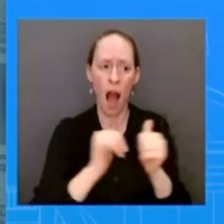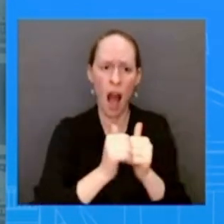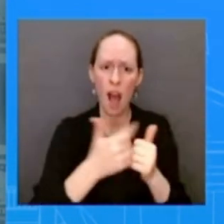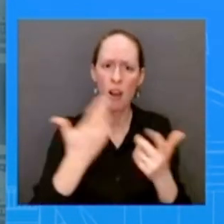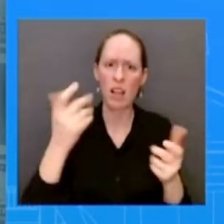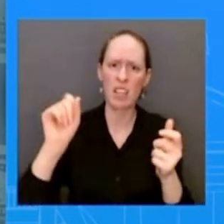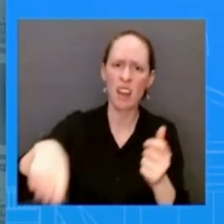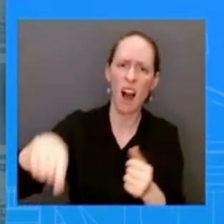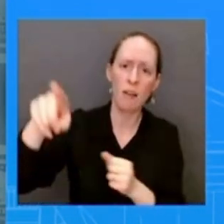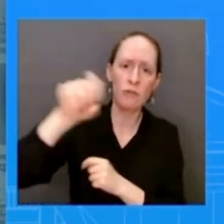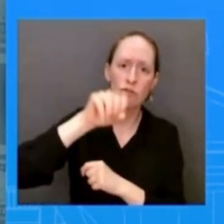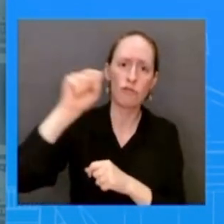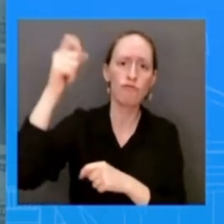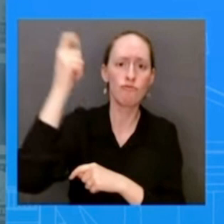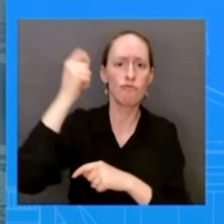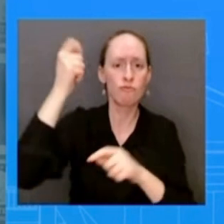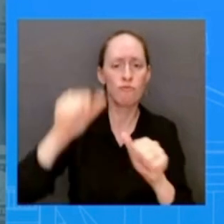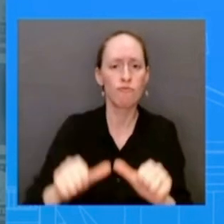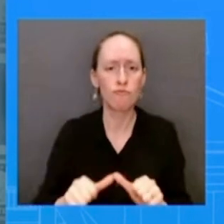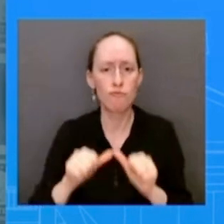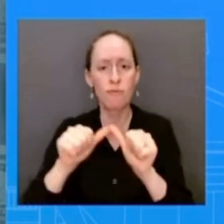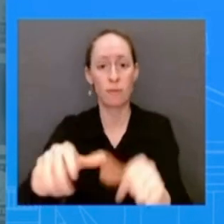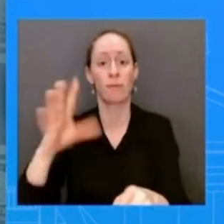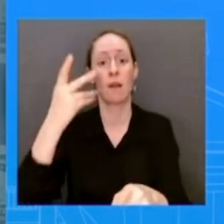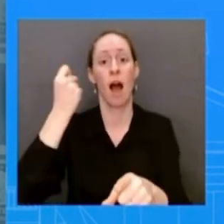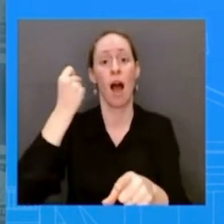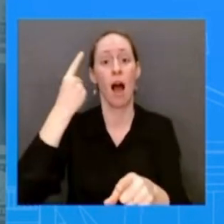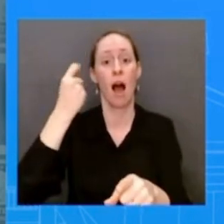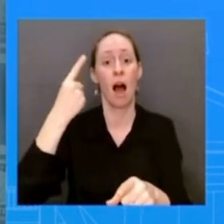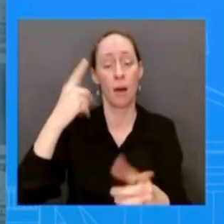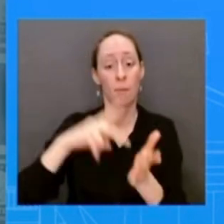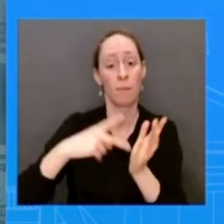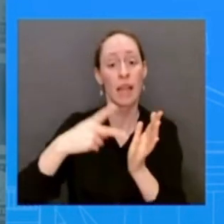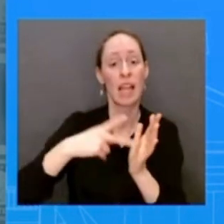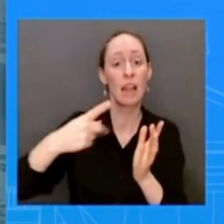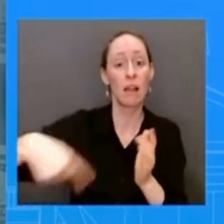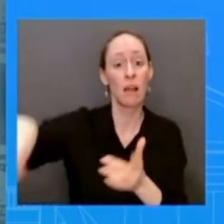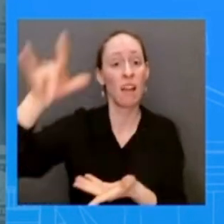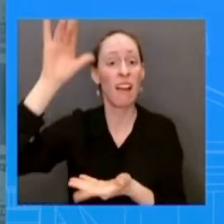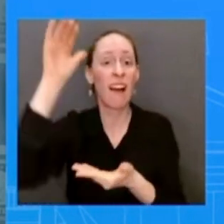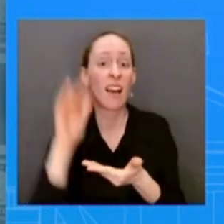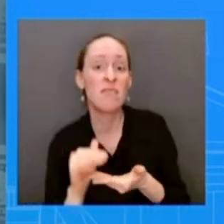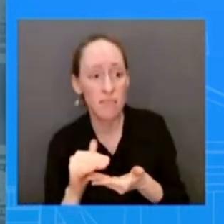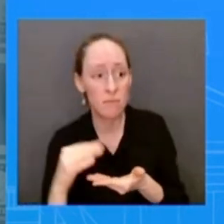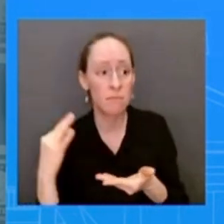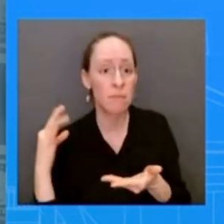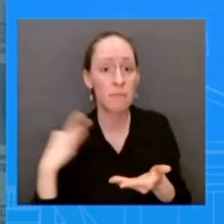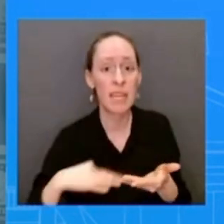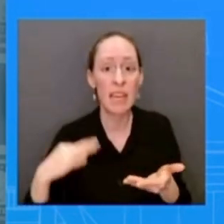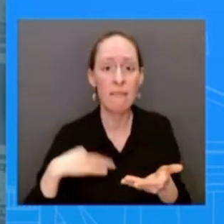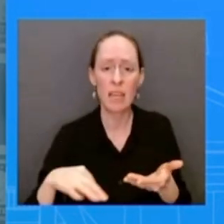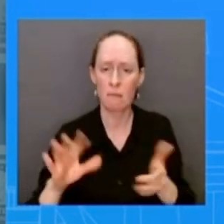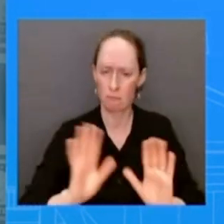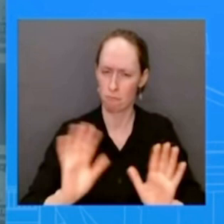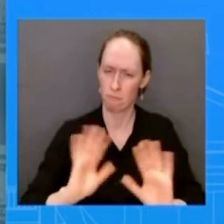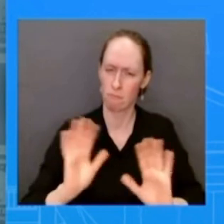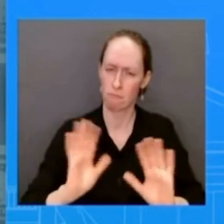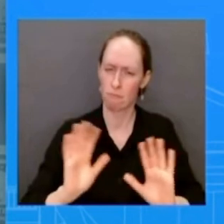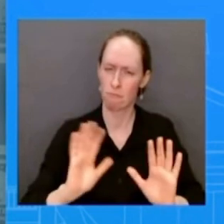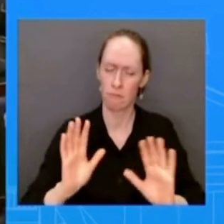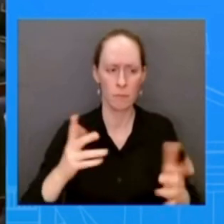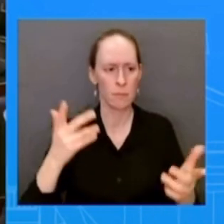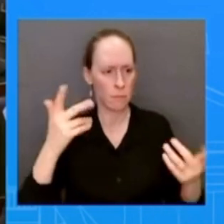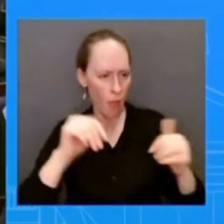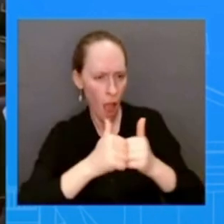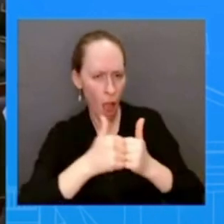and talked about so he's open to that those types of proposals uh but again his his commitment to fighting for social security hasn't changed no one last